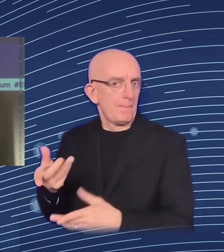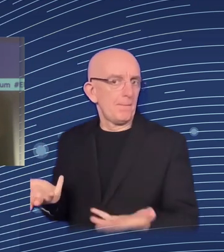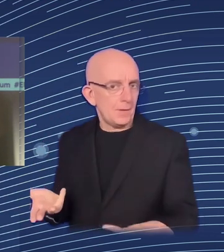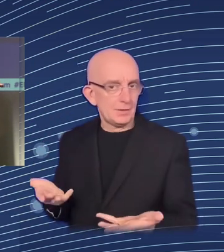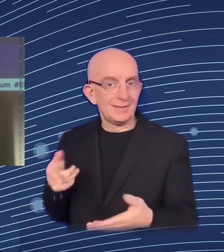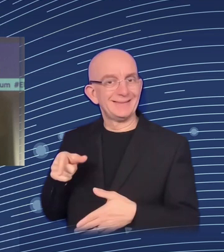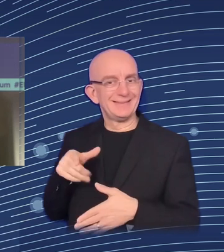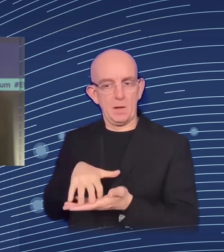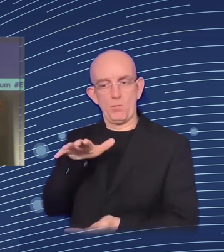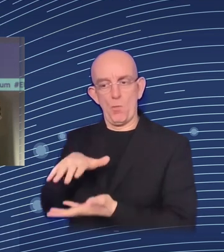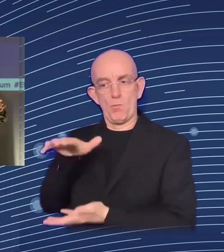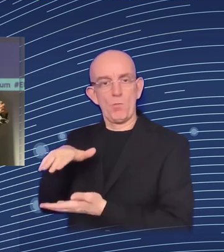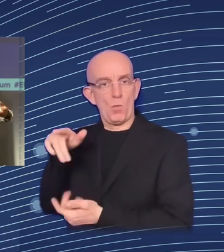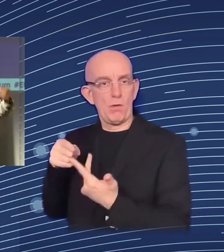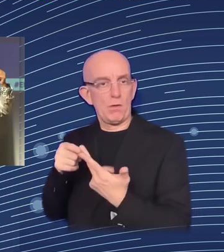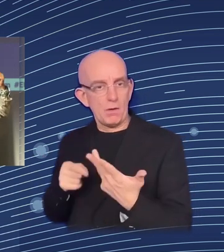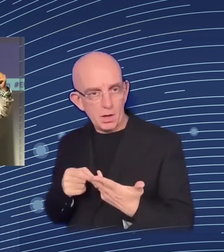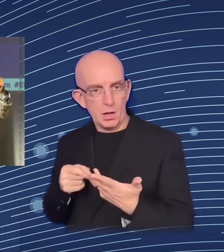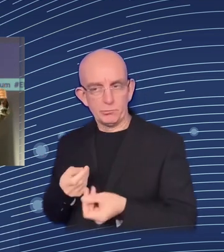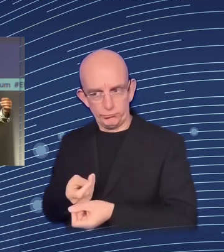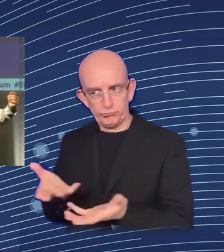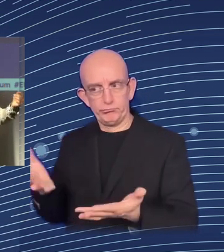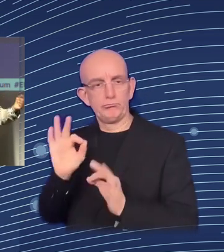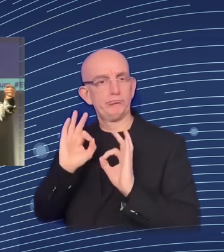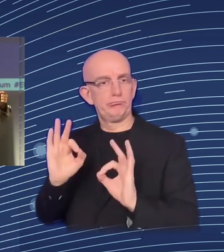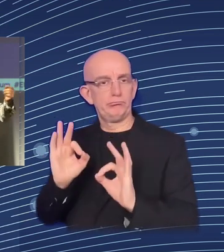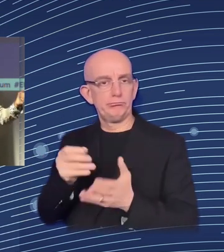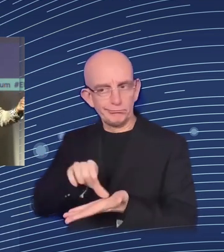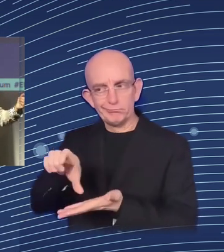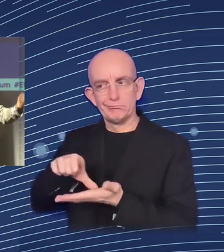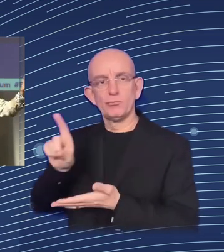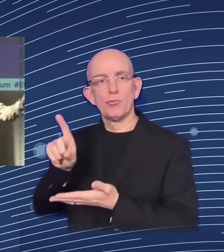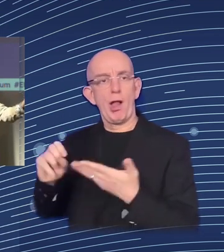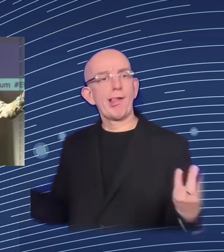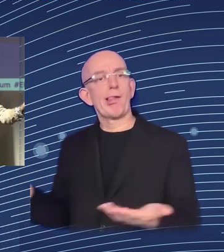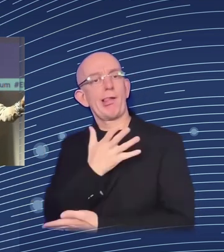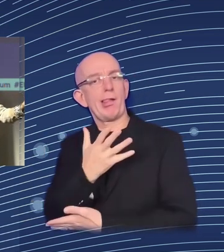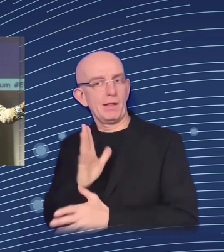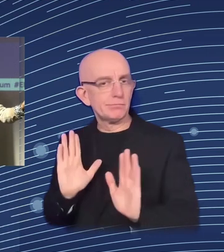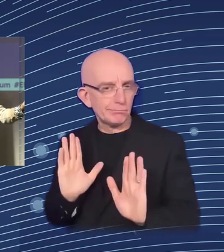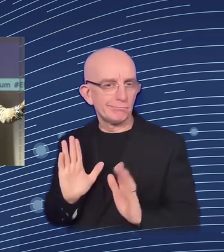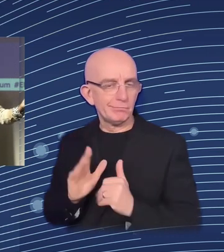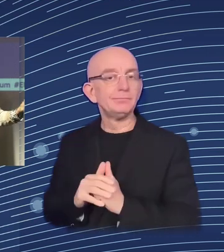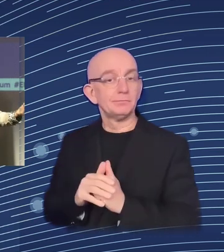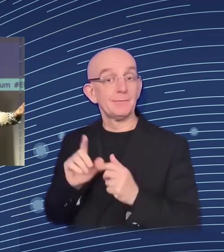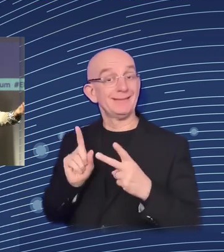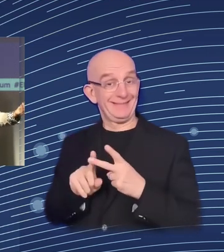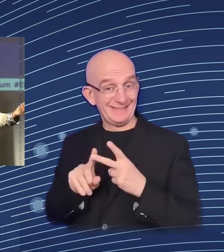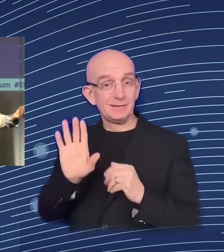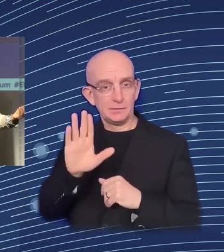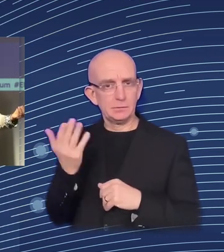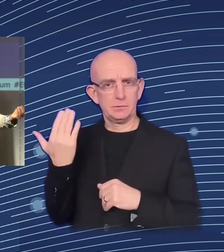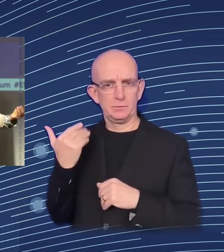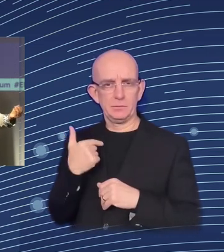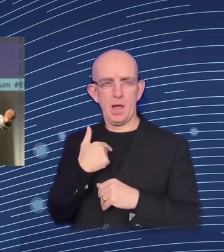Something that I talked about a little bit before, which is collaboration between employment services and